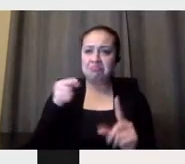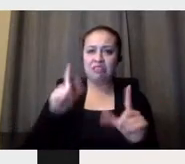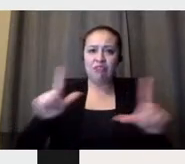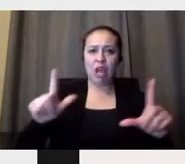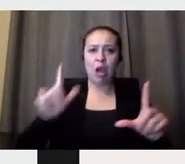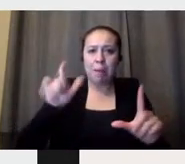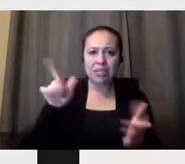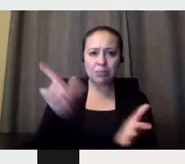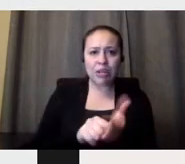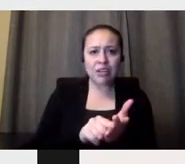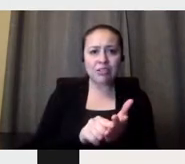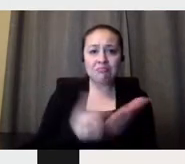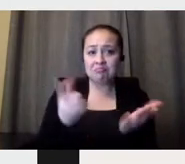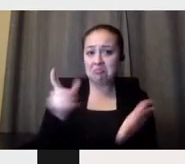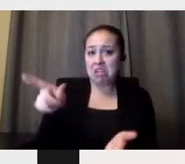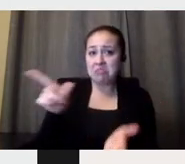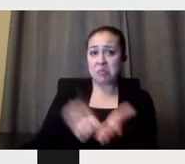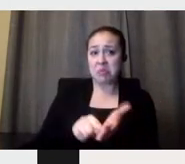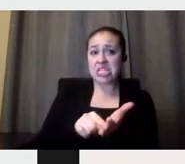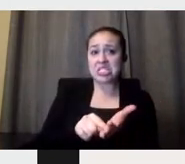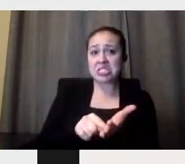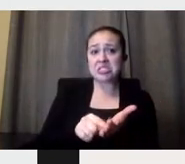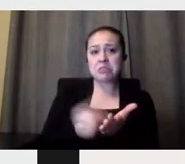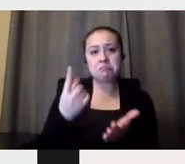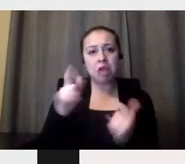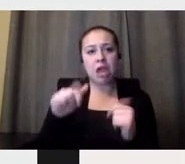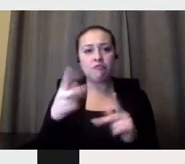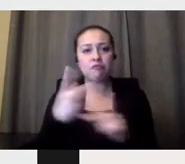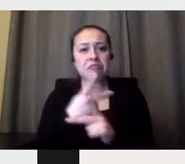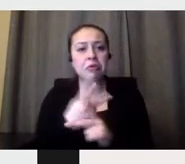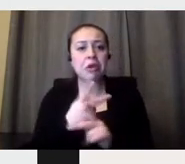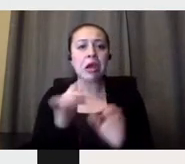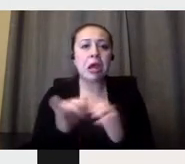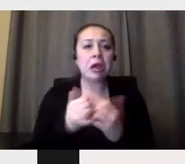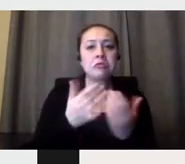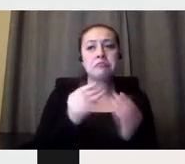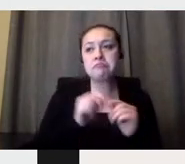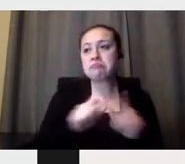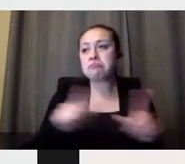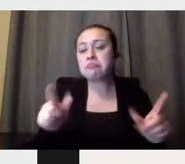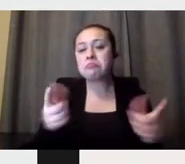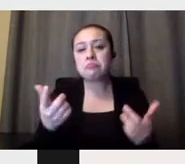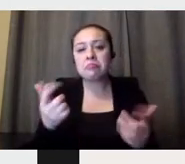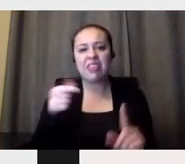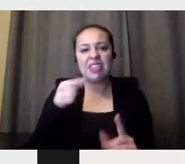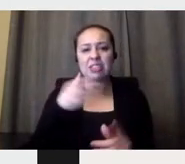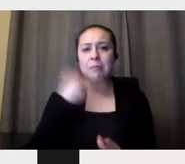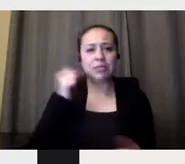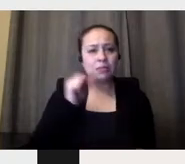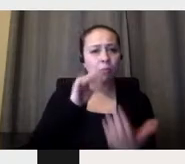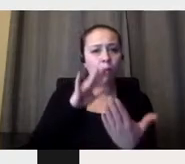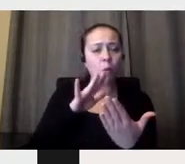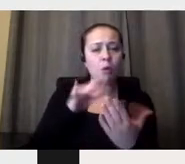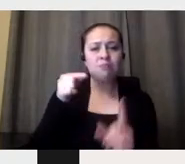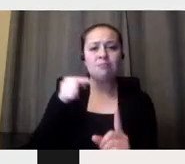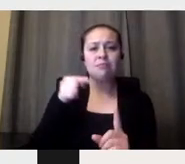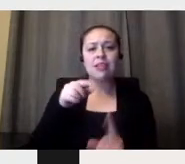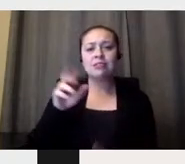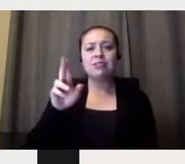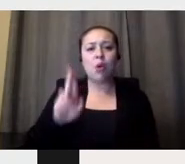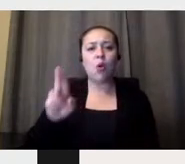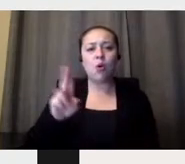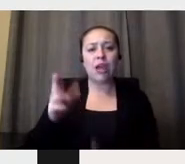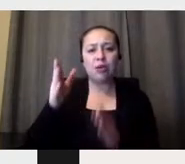it has to be printed and just find a way of doing it. And this is the best way it was possible. And this is the Uruguayan way of